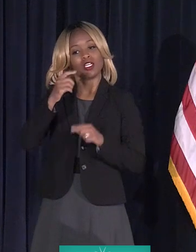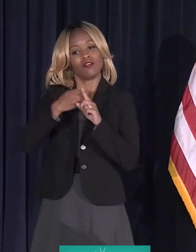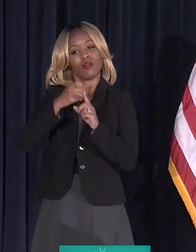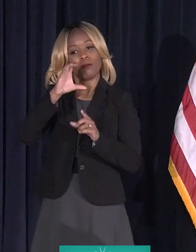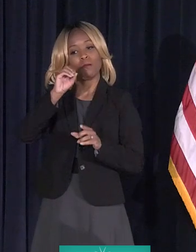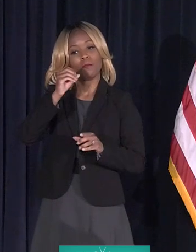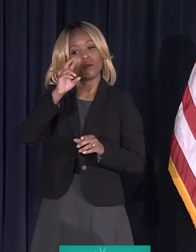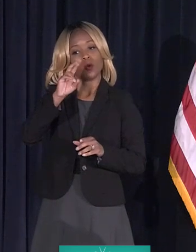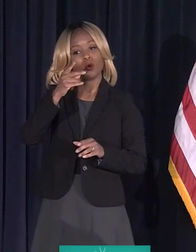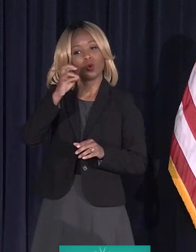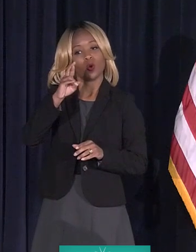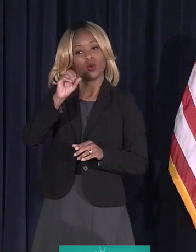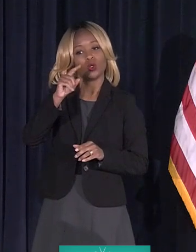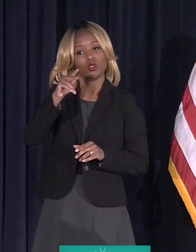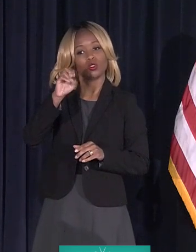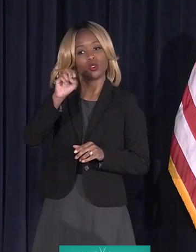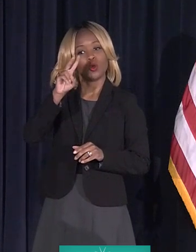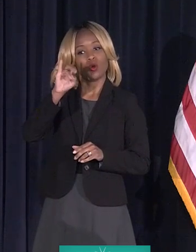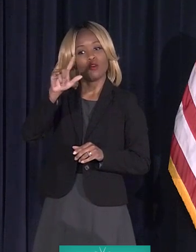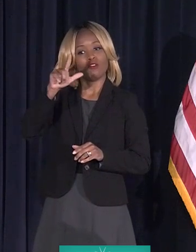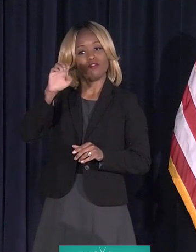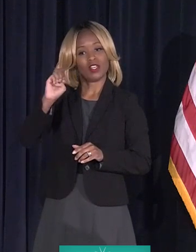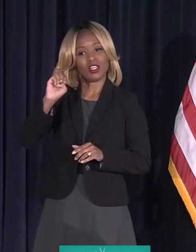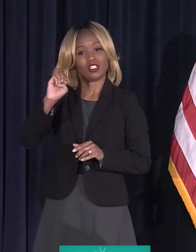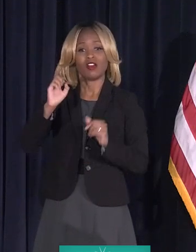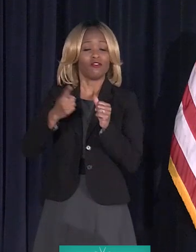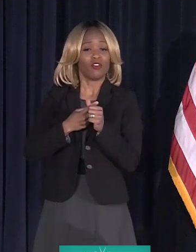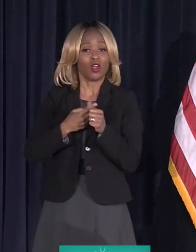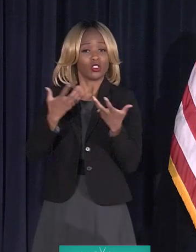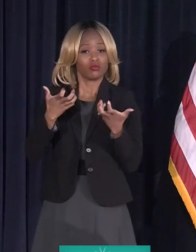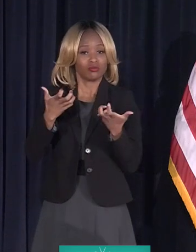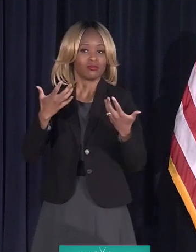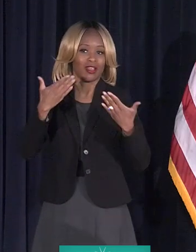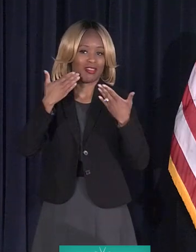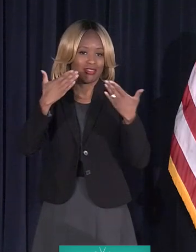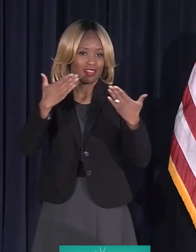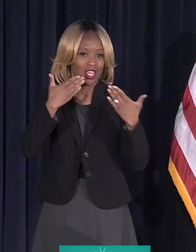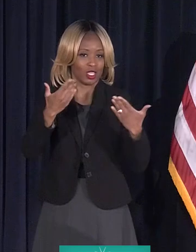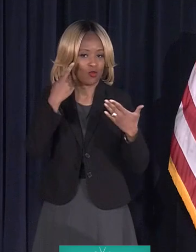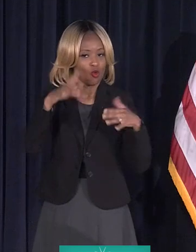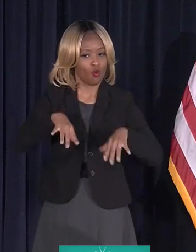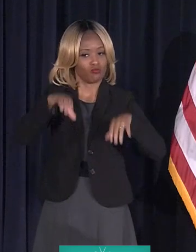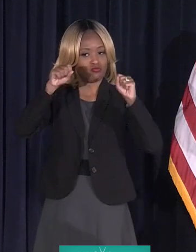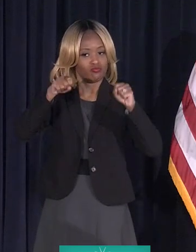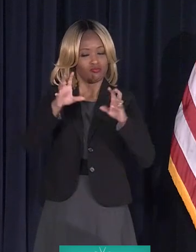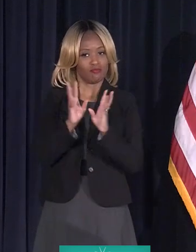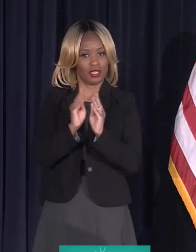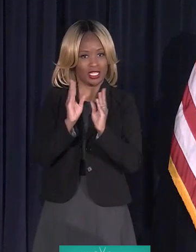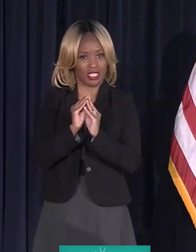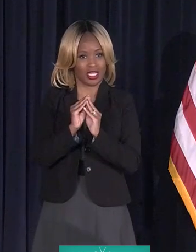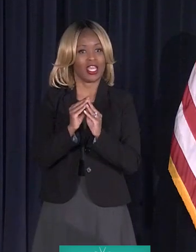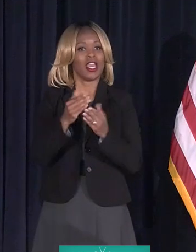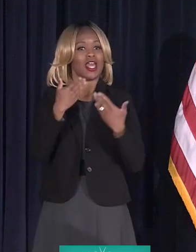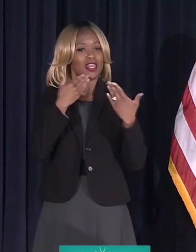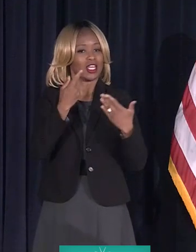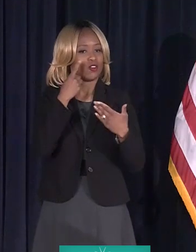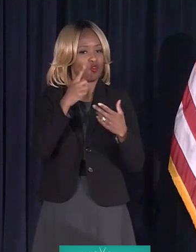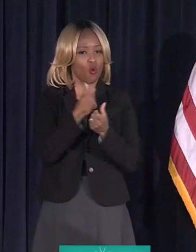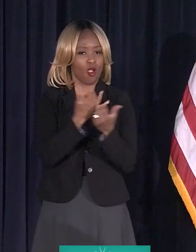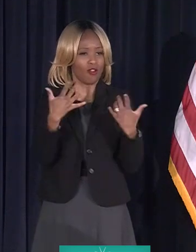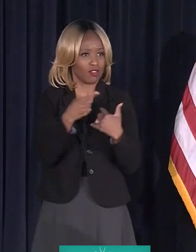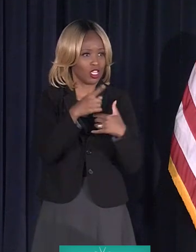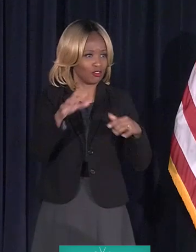Village. And I would like to start off by saying thank you for having this meeting and everything. And thank you for all you do.